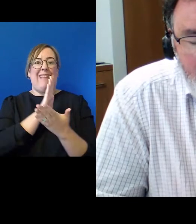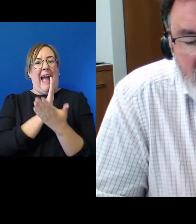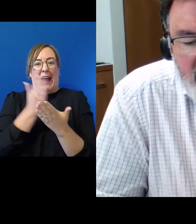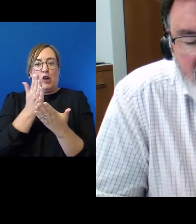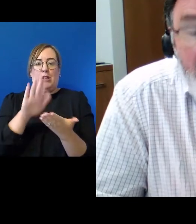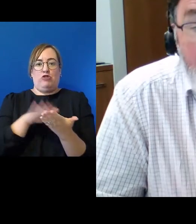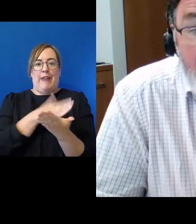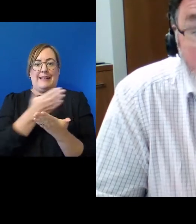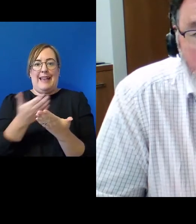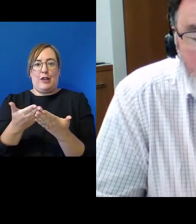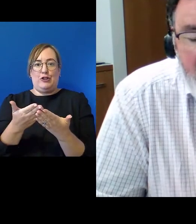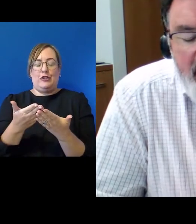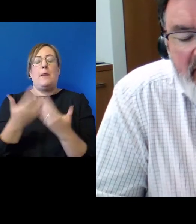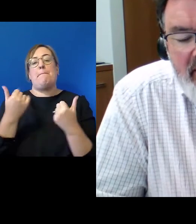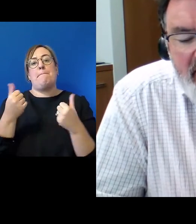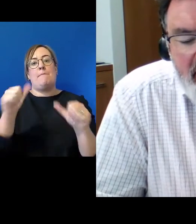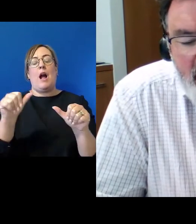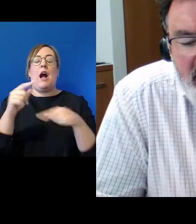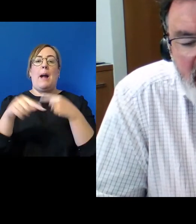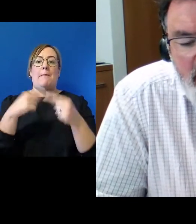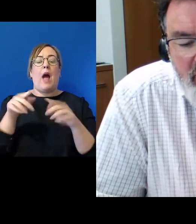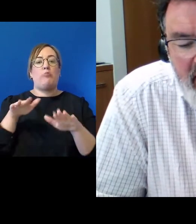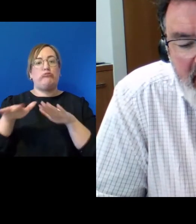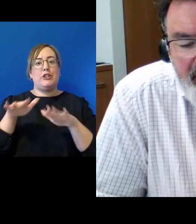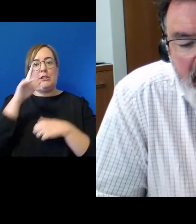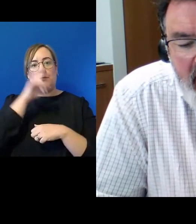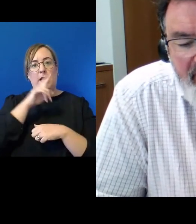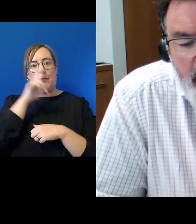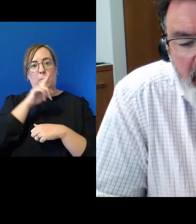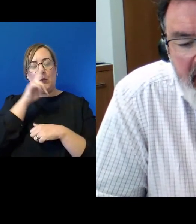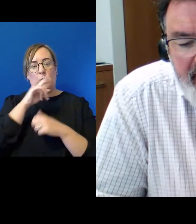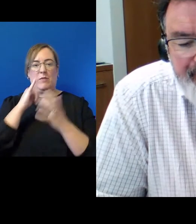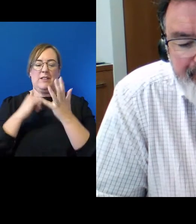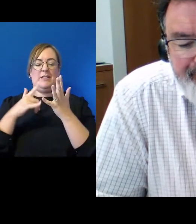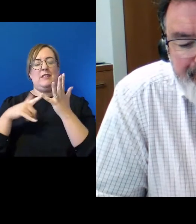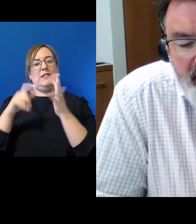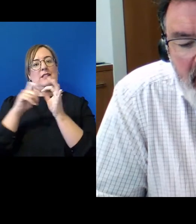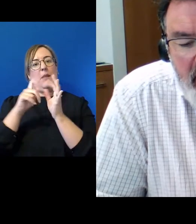British subjects. So that bit they got right, but the rest of it was really up for debate.